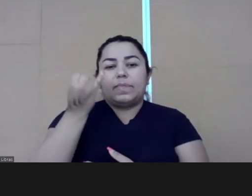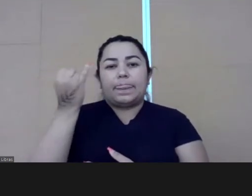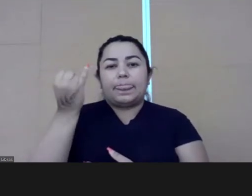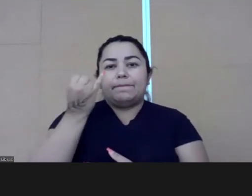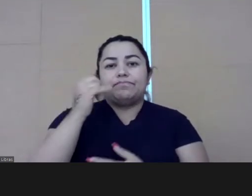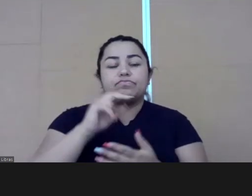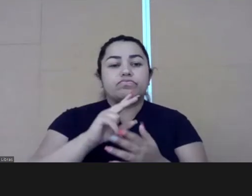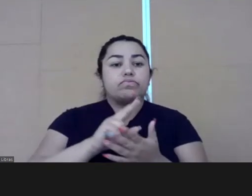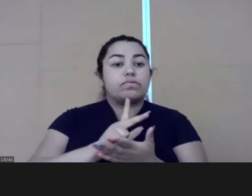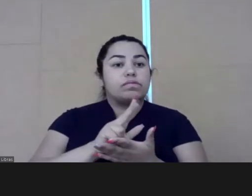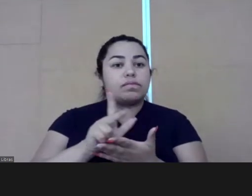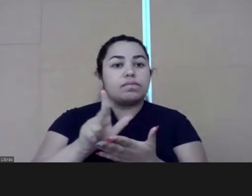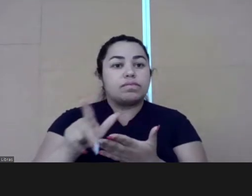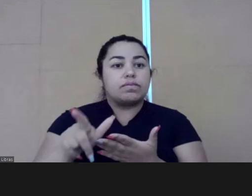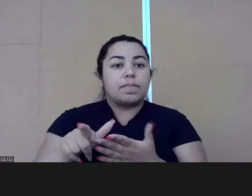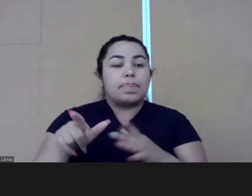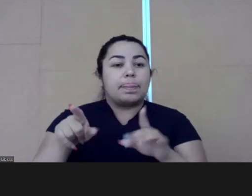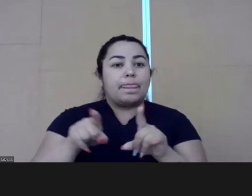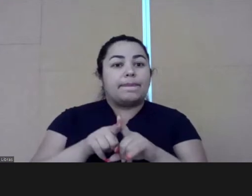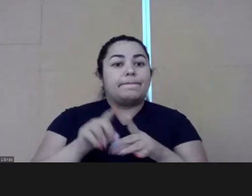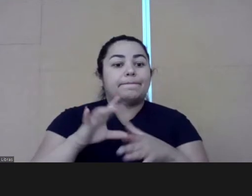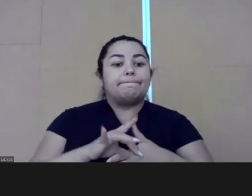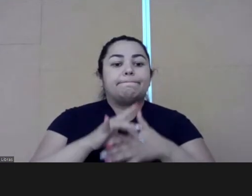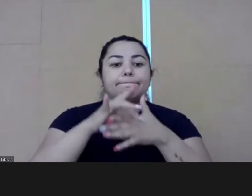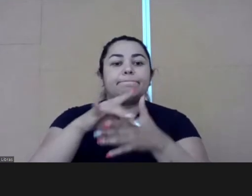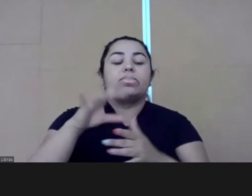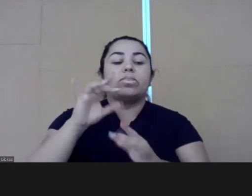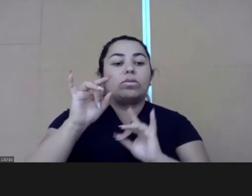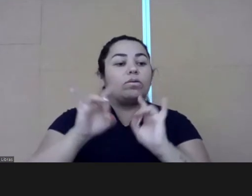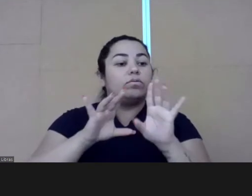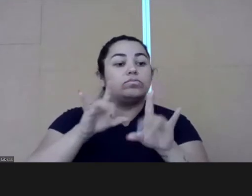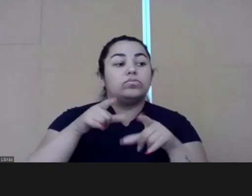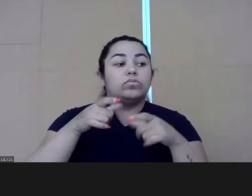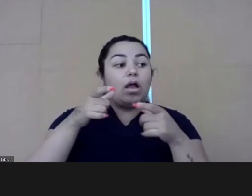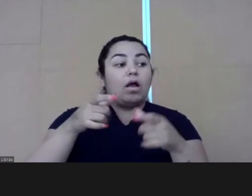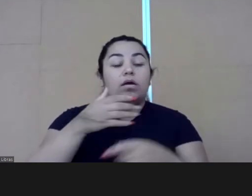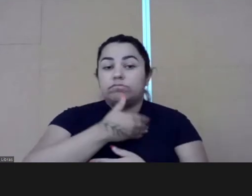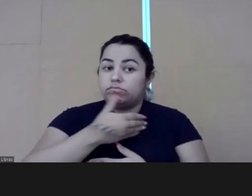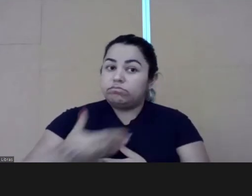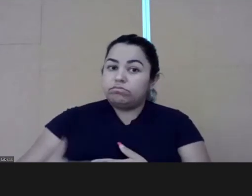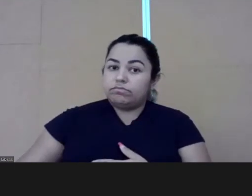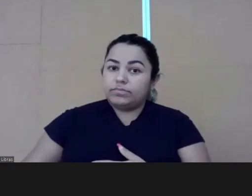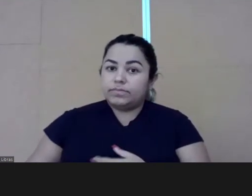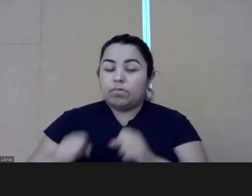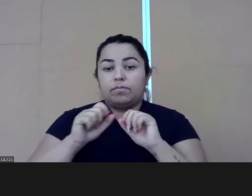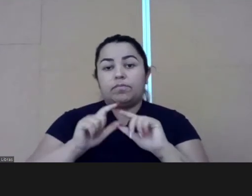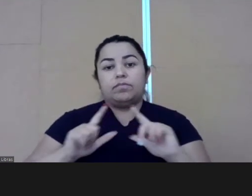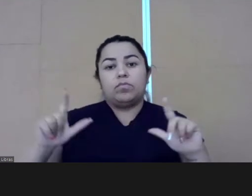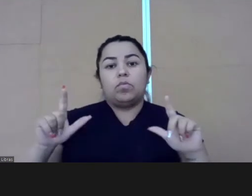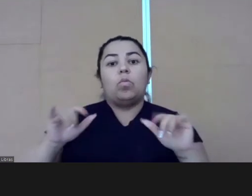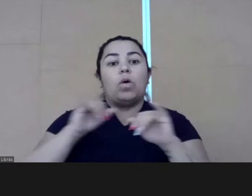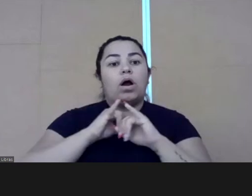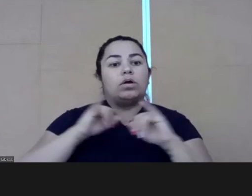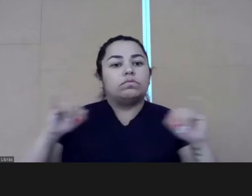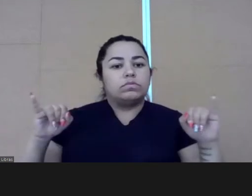the importance of the diversity on the, uh, leadership, uh,